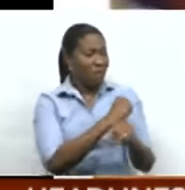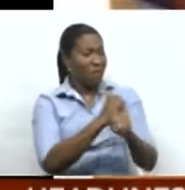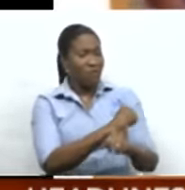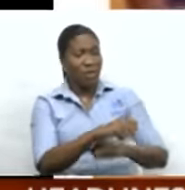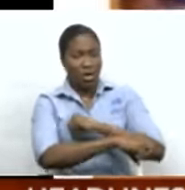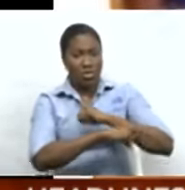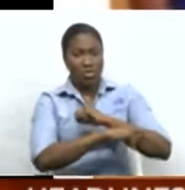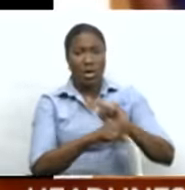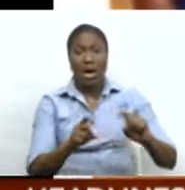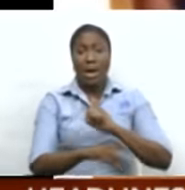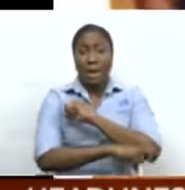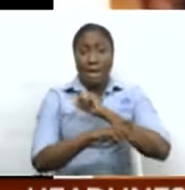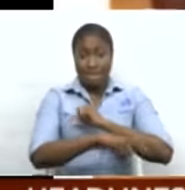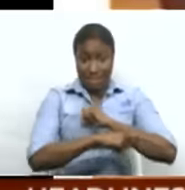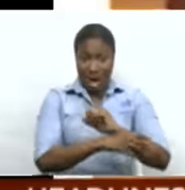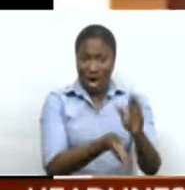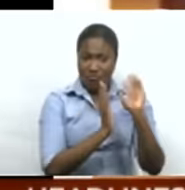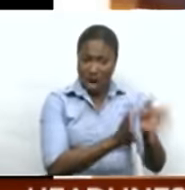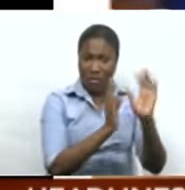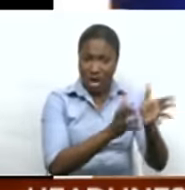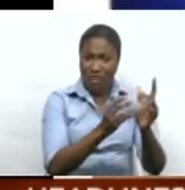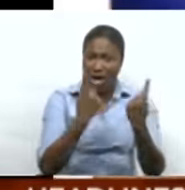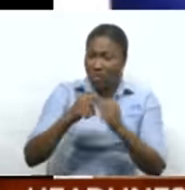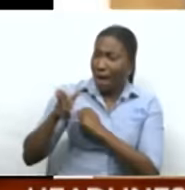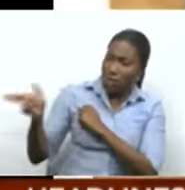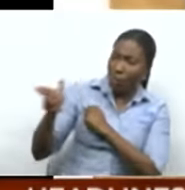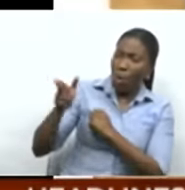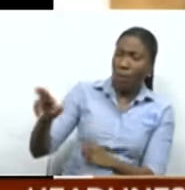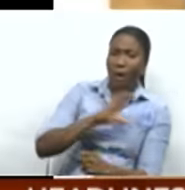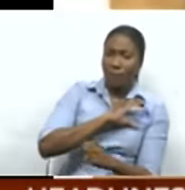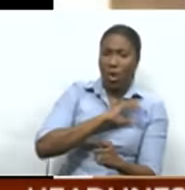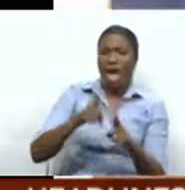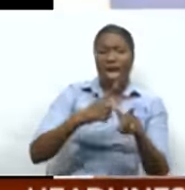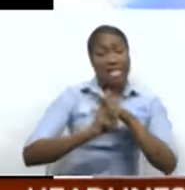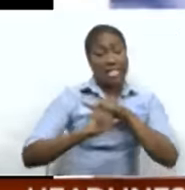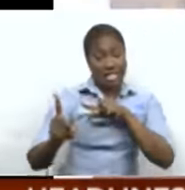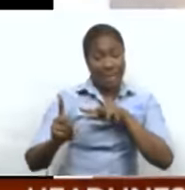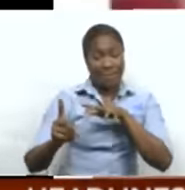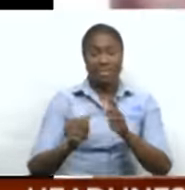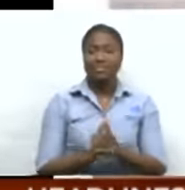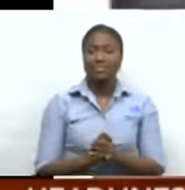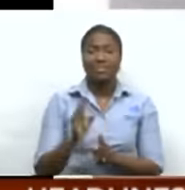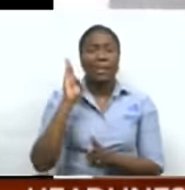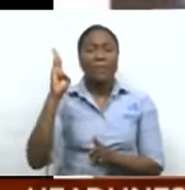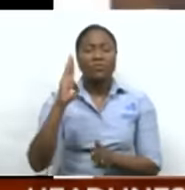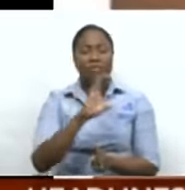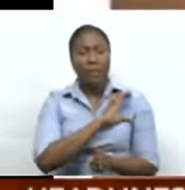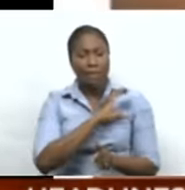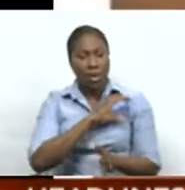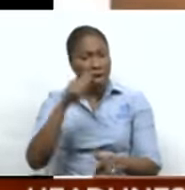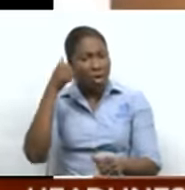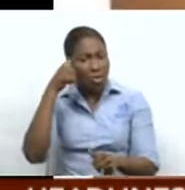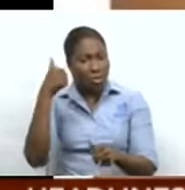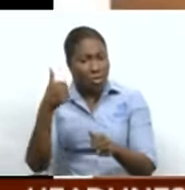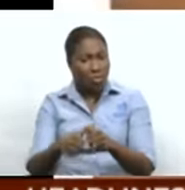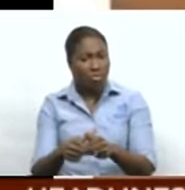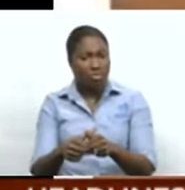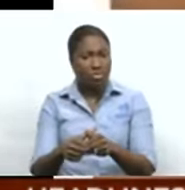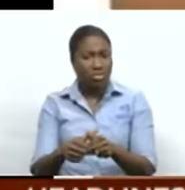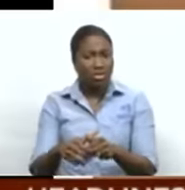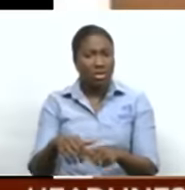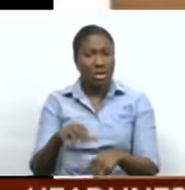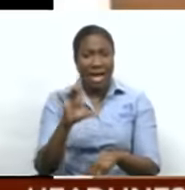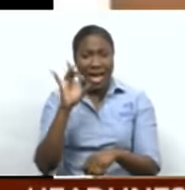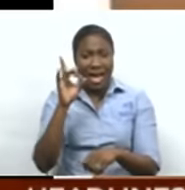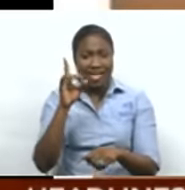given, the bandit ran out and shot at the police officer before escaping. Baratari police were called in and found eight